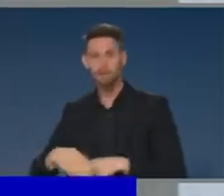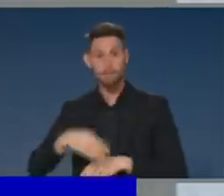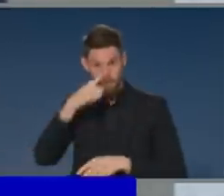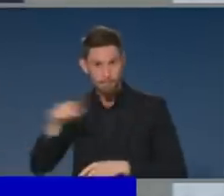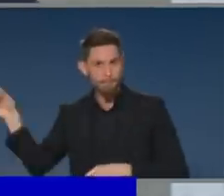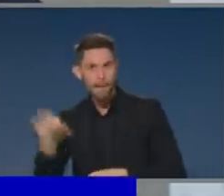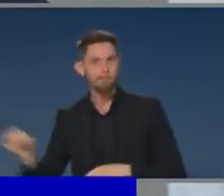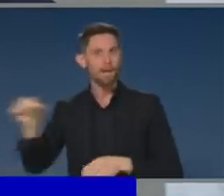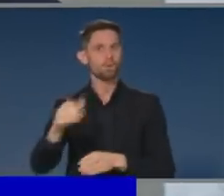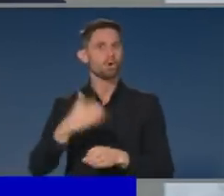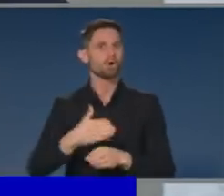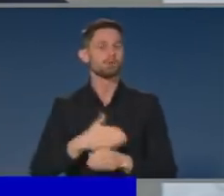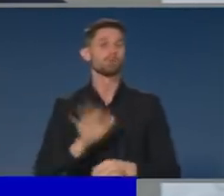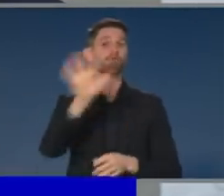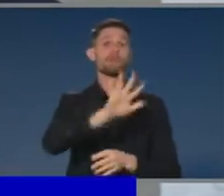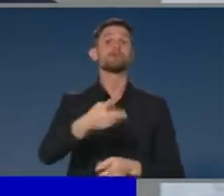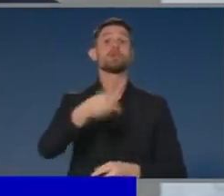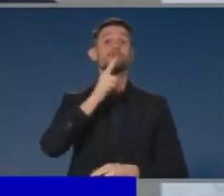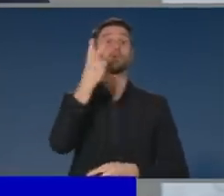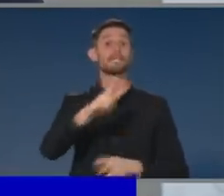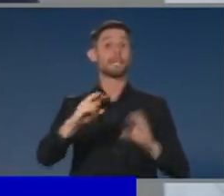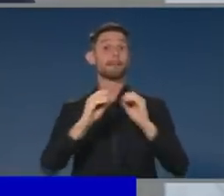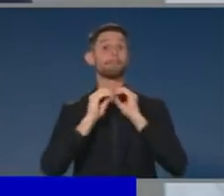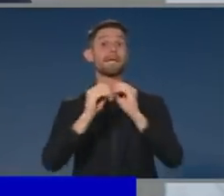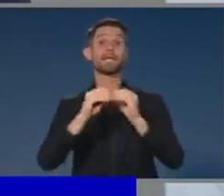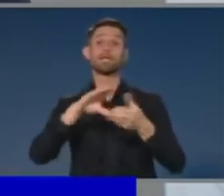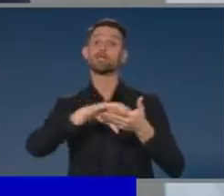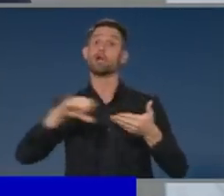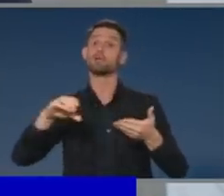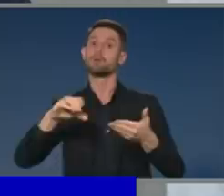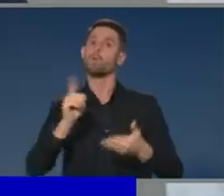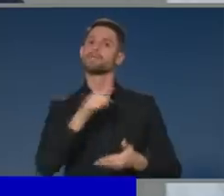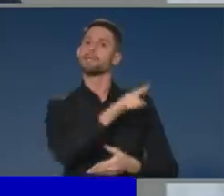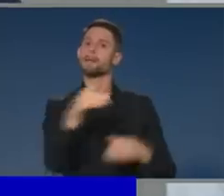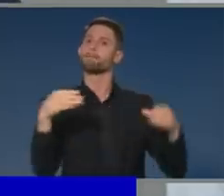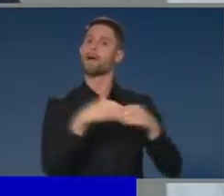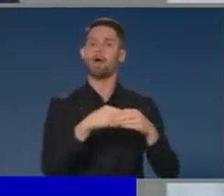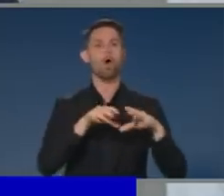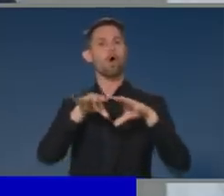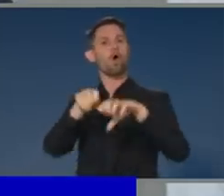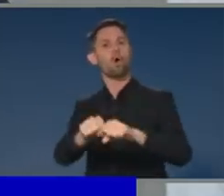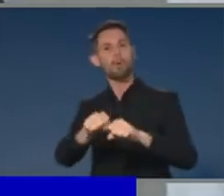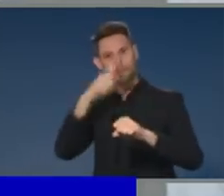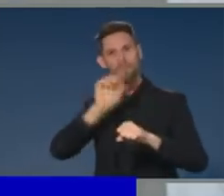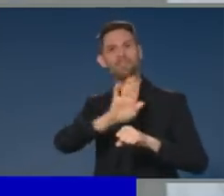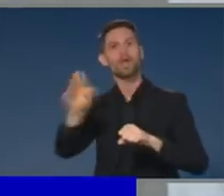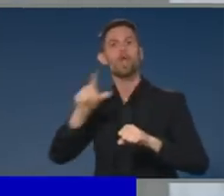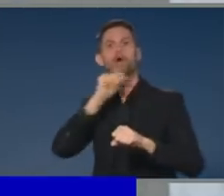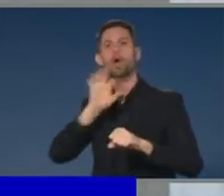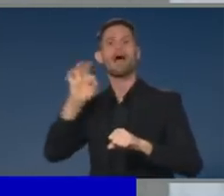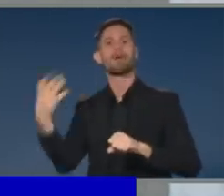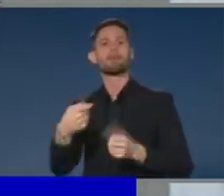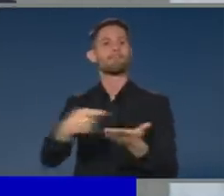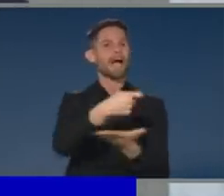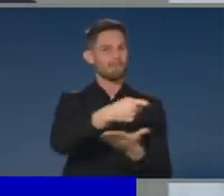$220 billion in loan deferrals have already been put in place in our banking system, about two-thirds of